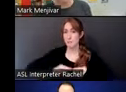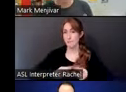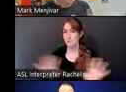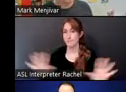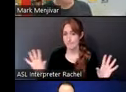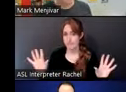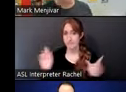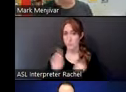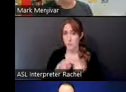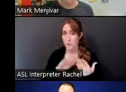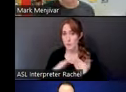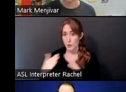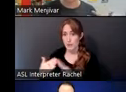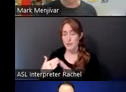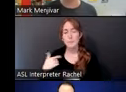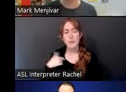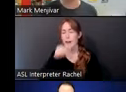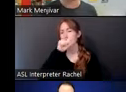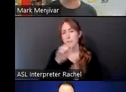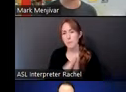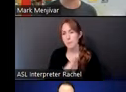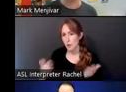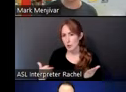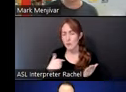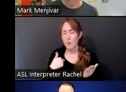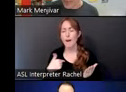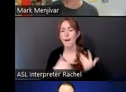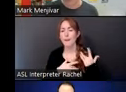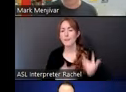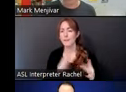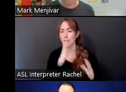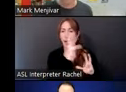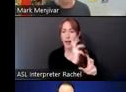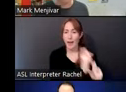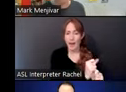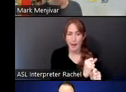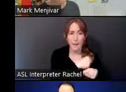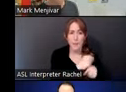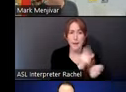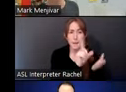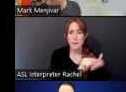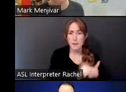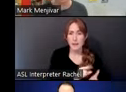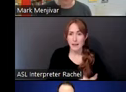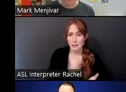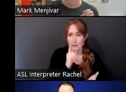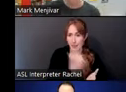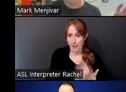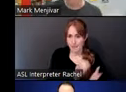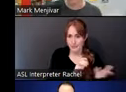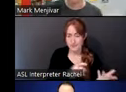I love books just in general, but so gravitated towards making publications for this. And we made a separate publication